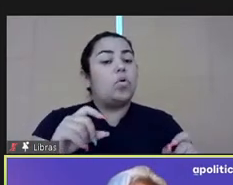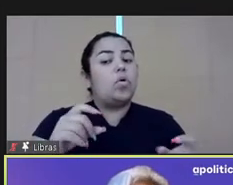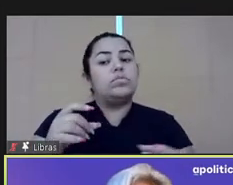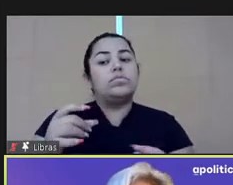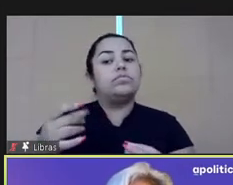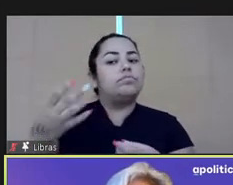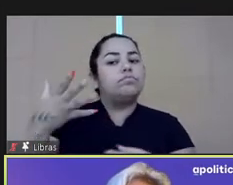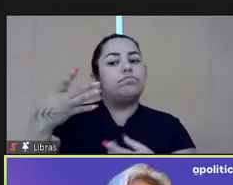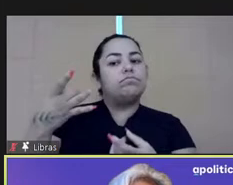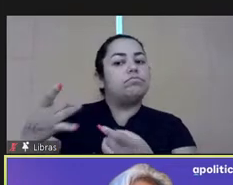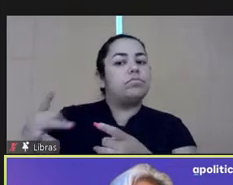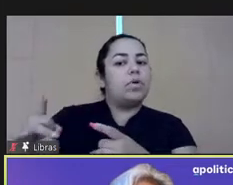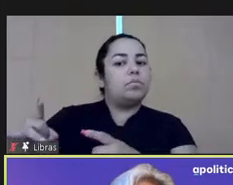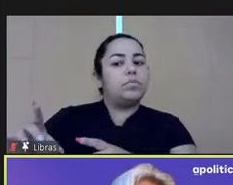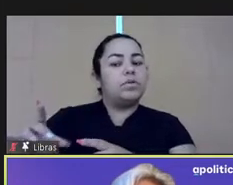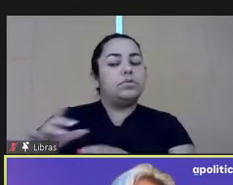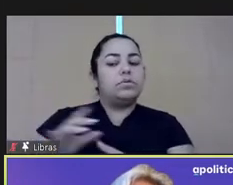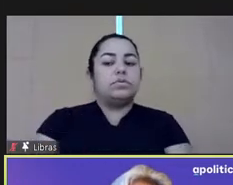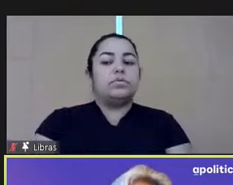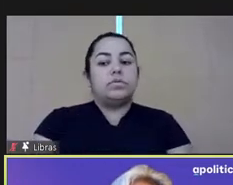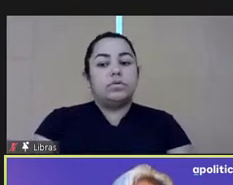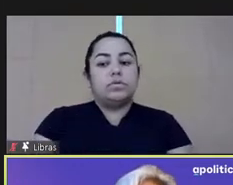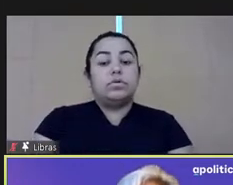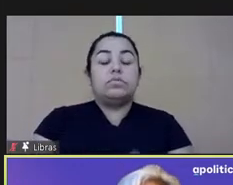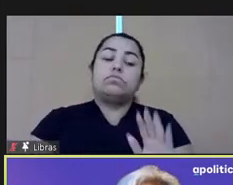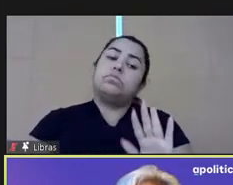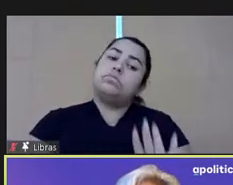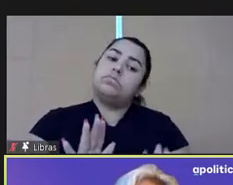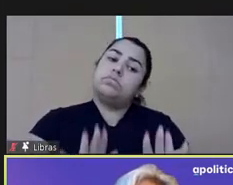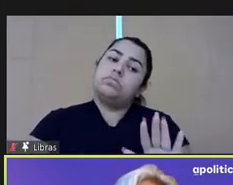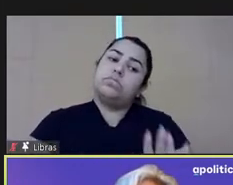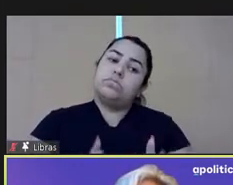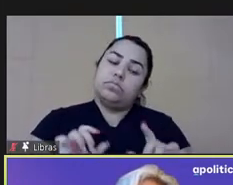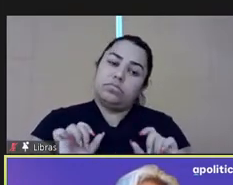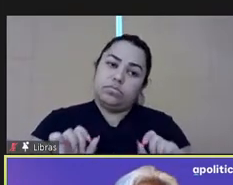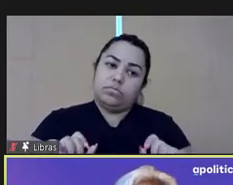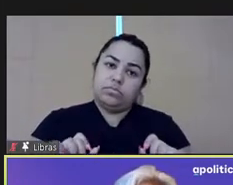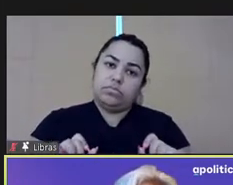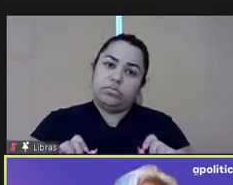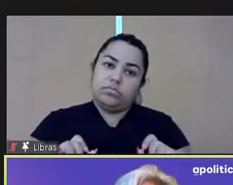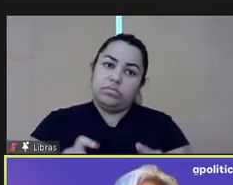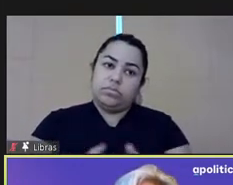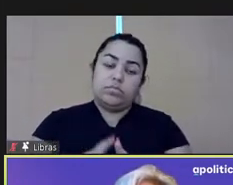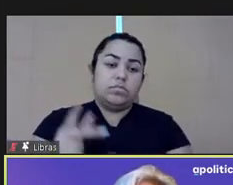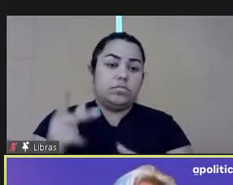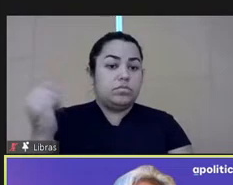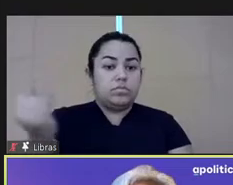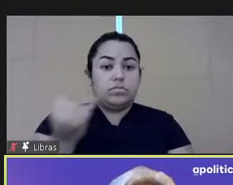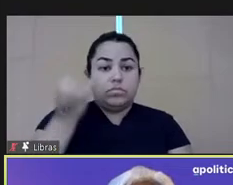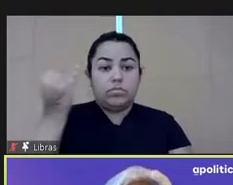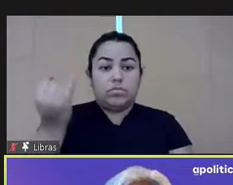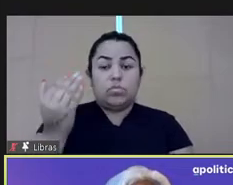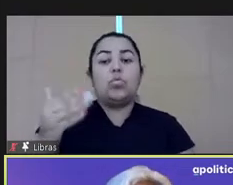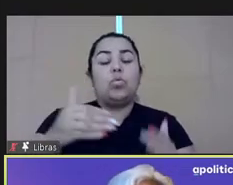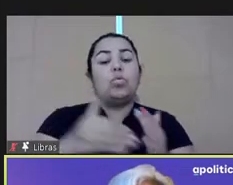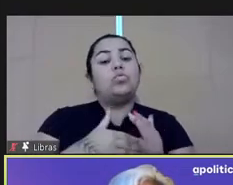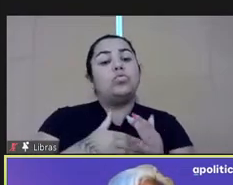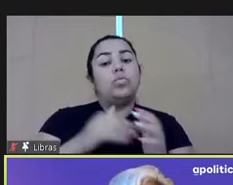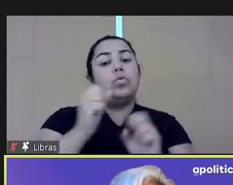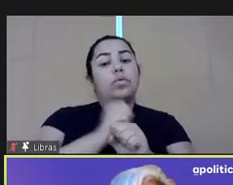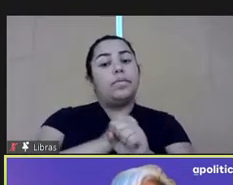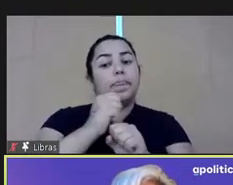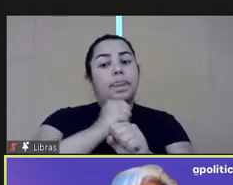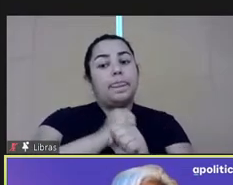This is perhaps the most significant skill for this decade, resilience building. It has an external